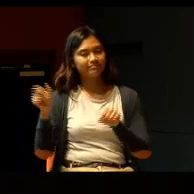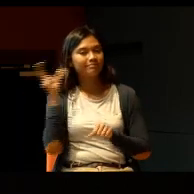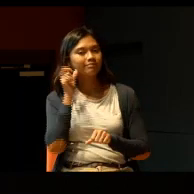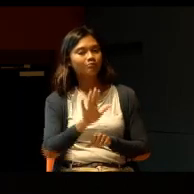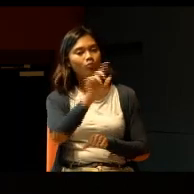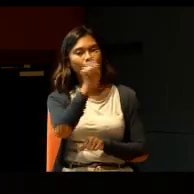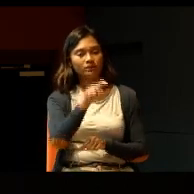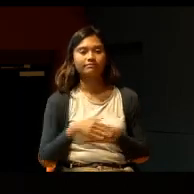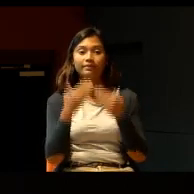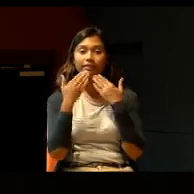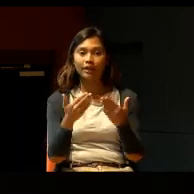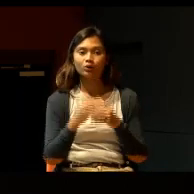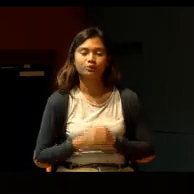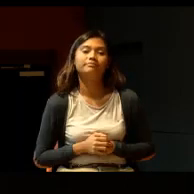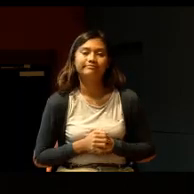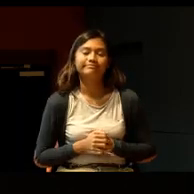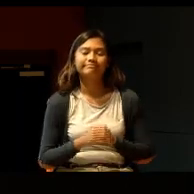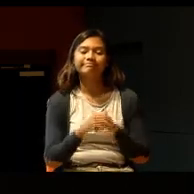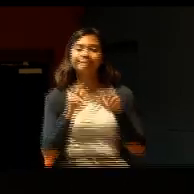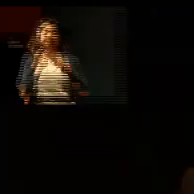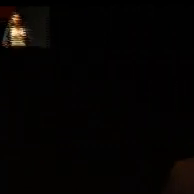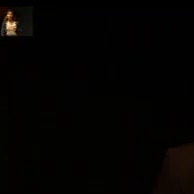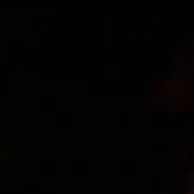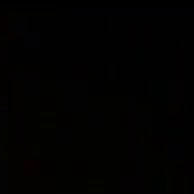Thank you for your kind attendance and sit back and enjoy.